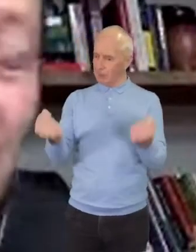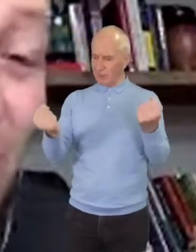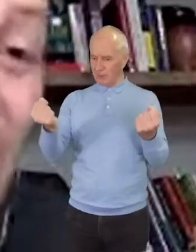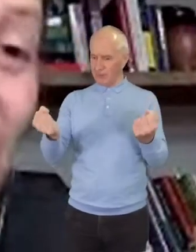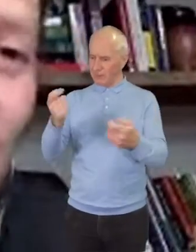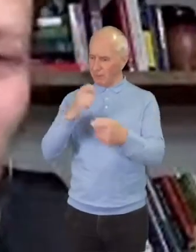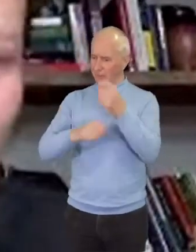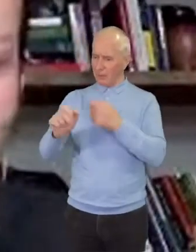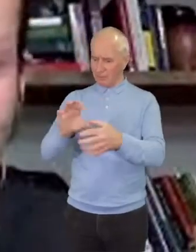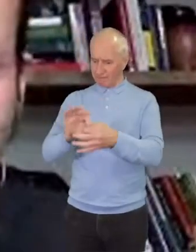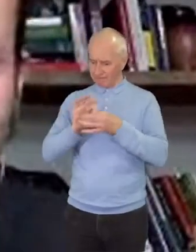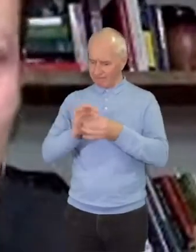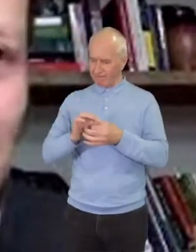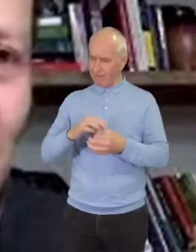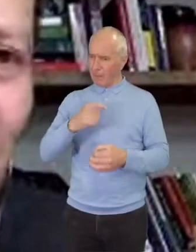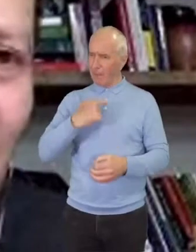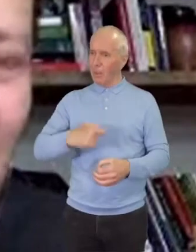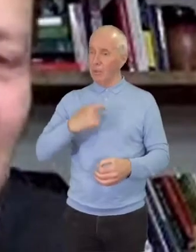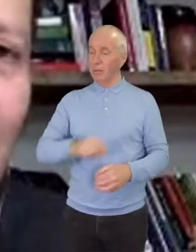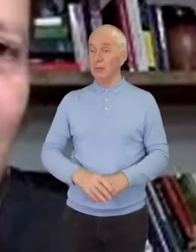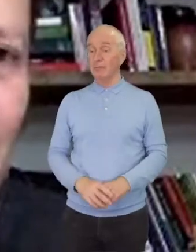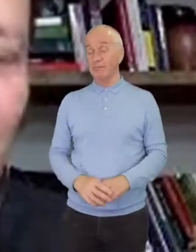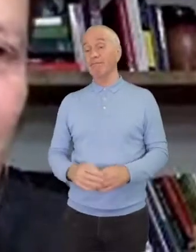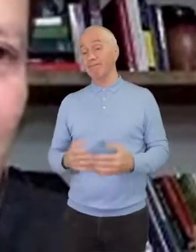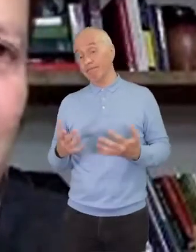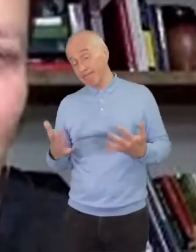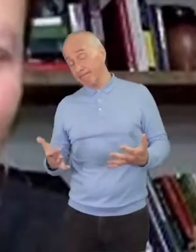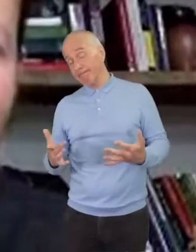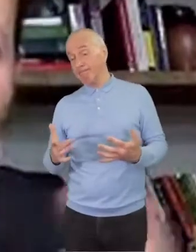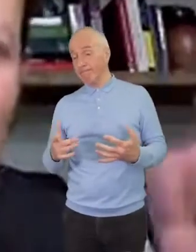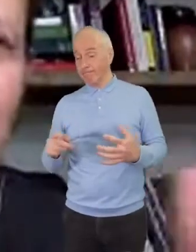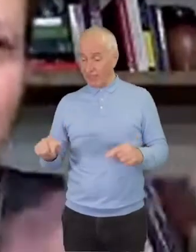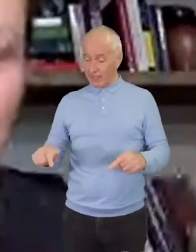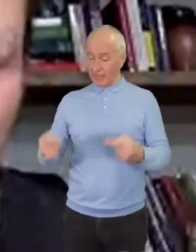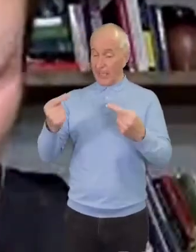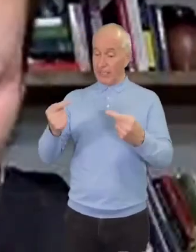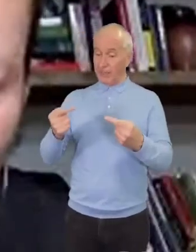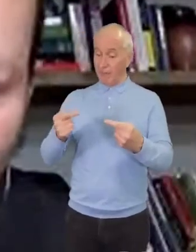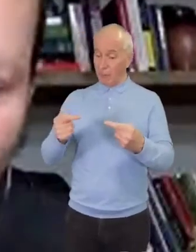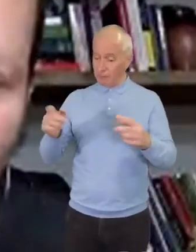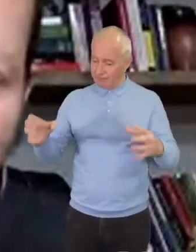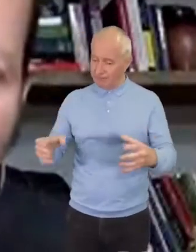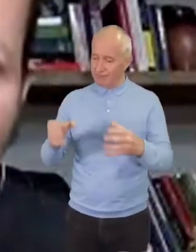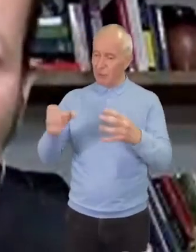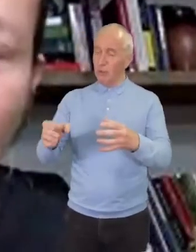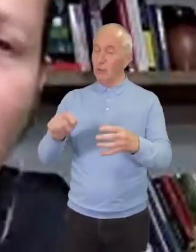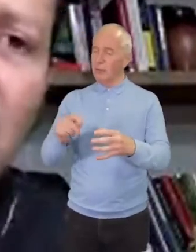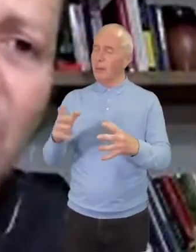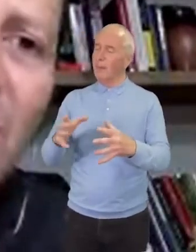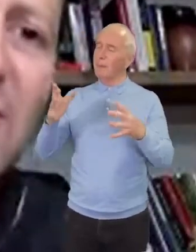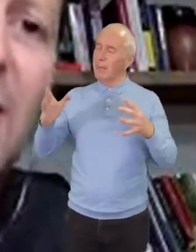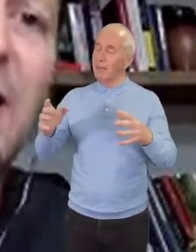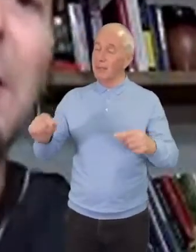I'm convinced one of the challenges in the church, one of the greatest challenges is not just a